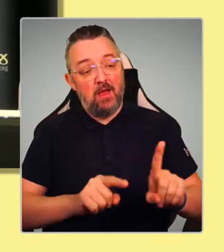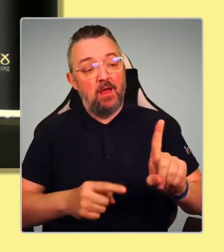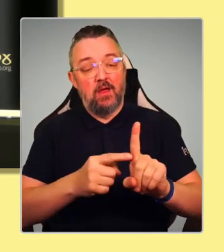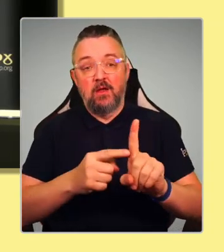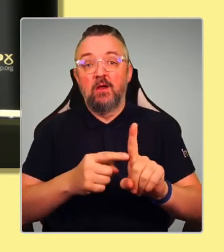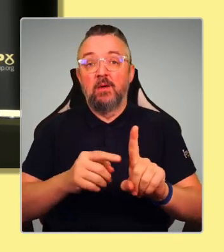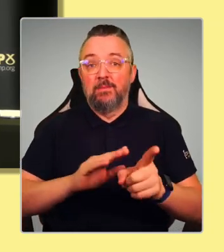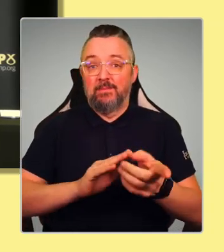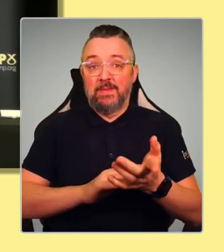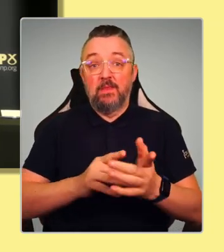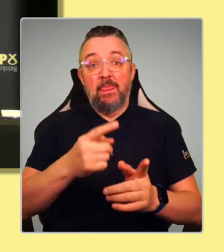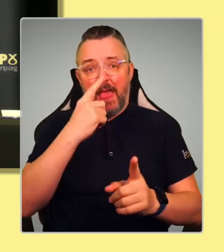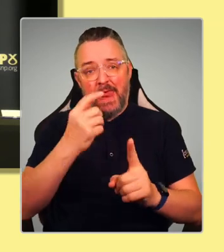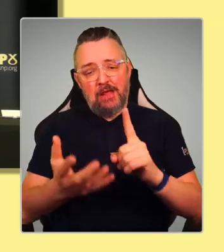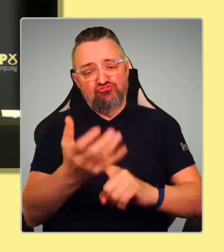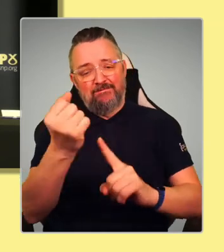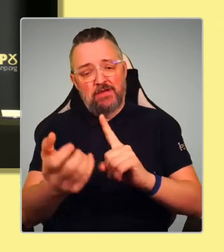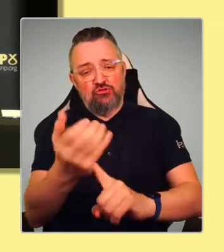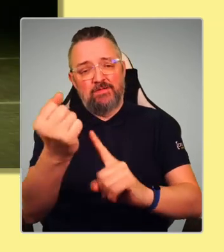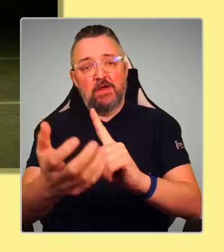thought were possible. Thank you.